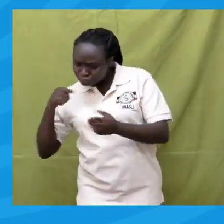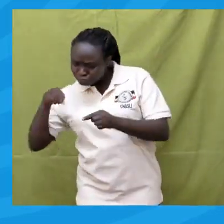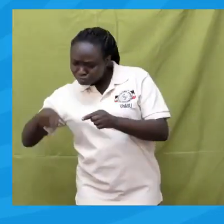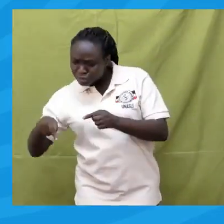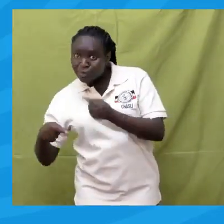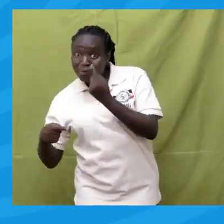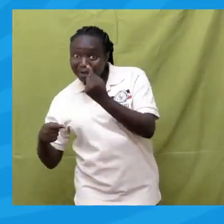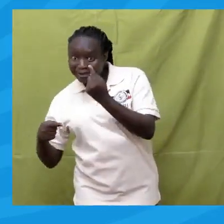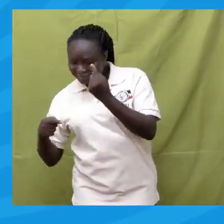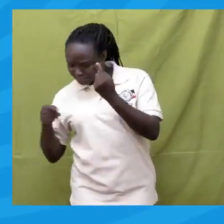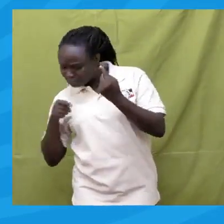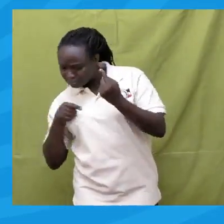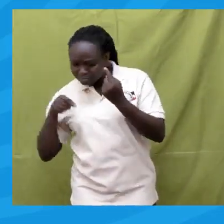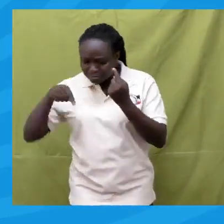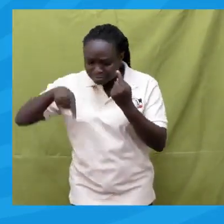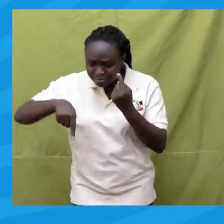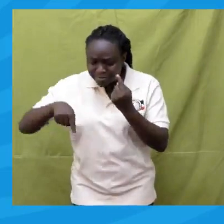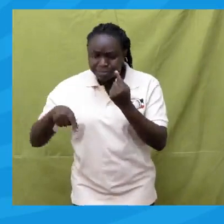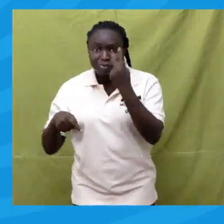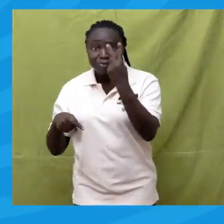two,